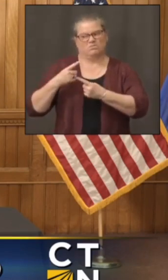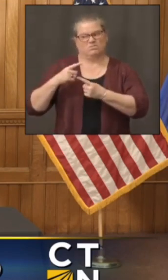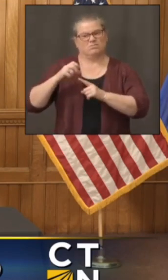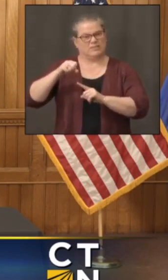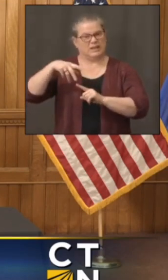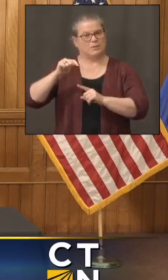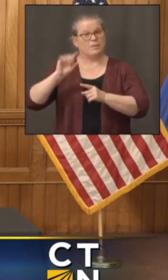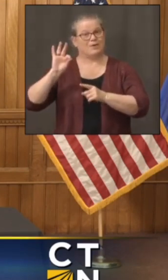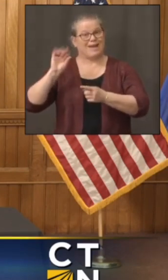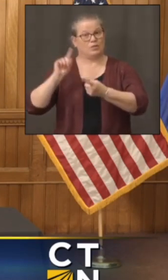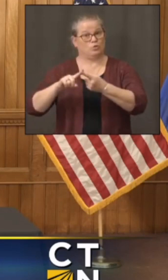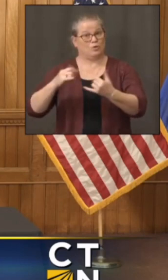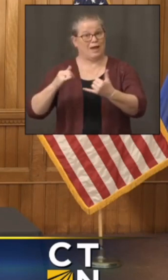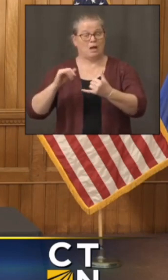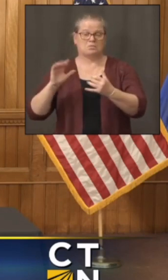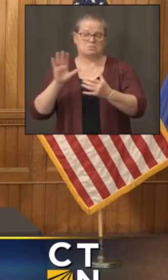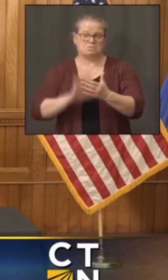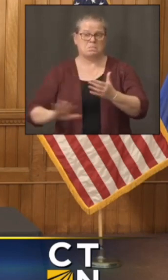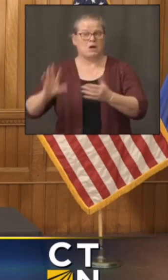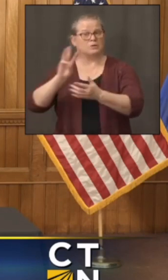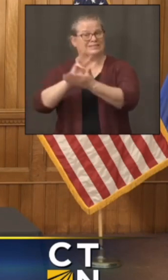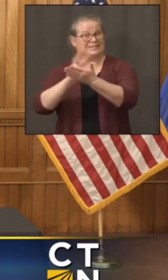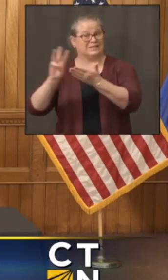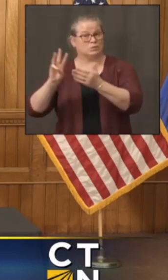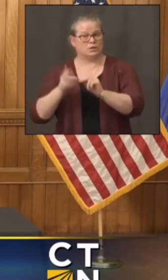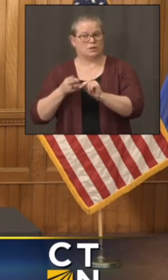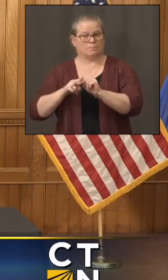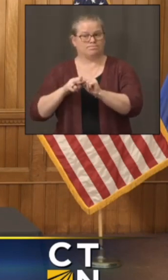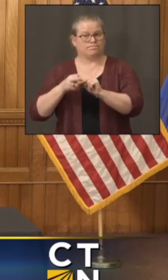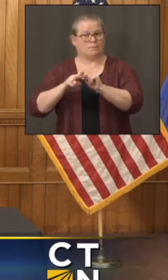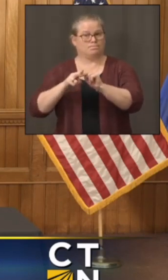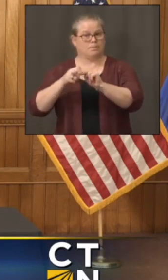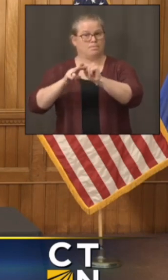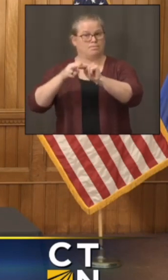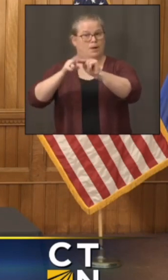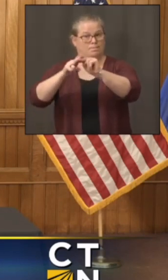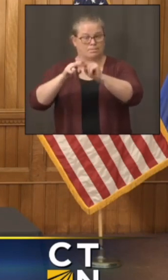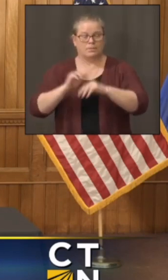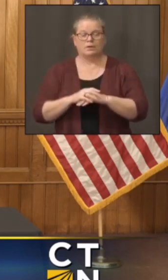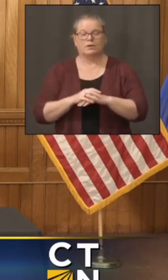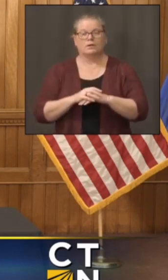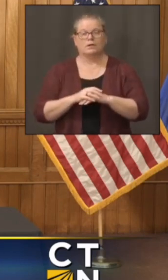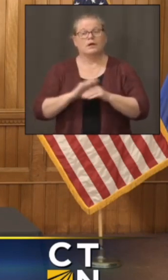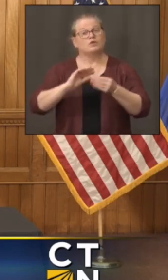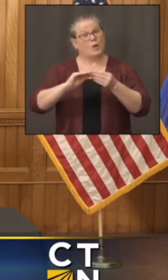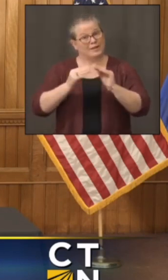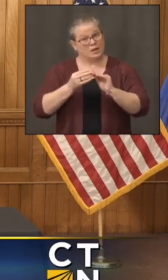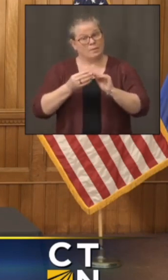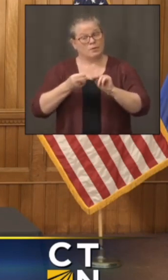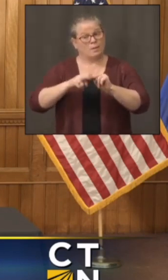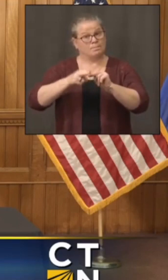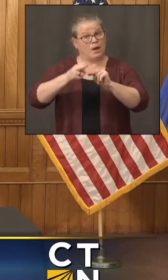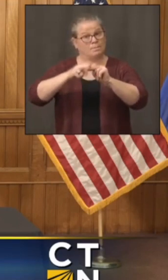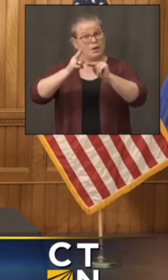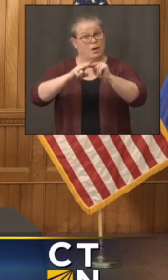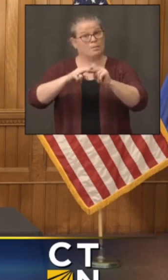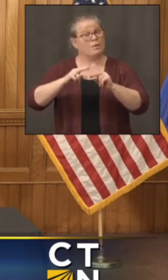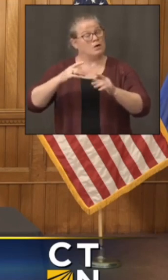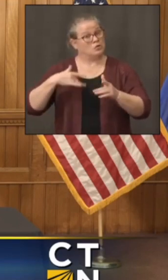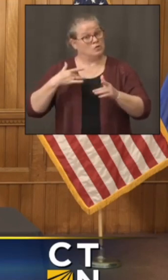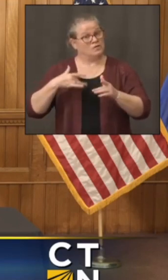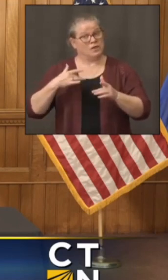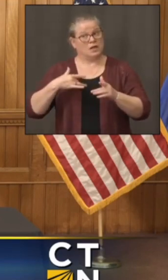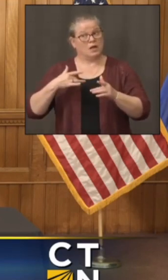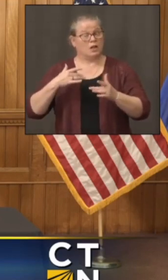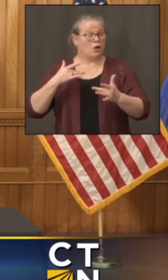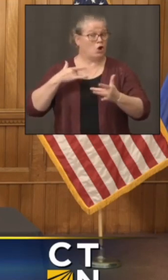there. And every time one of the metrics ticks up, you and your administration say that the spike isn't quite big enough to be really concerned about yet. So,